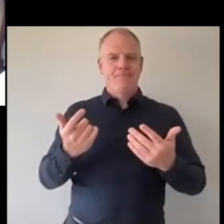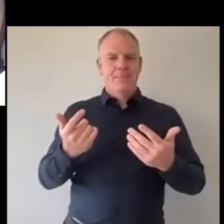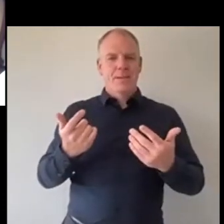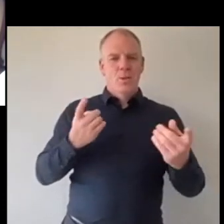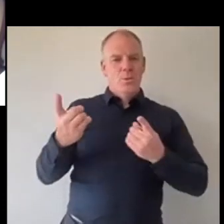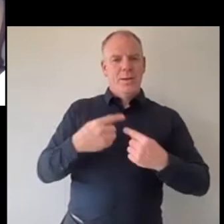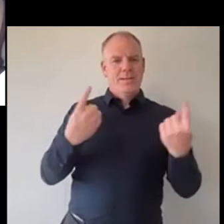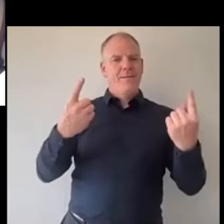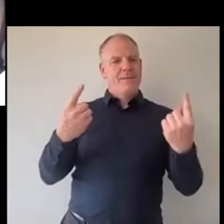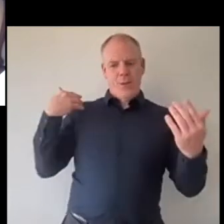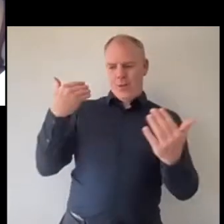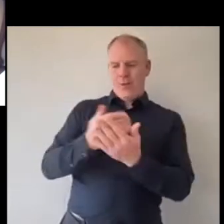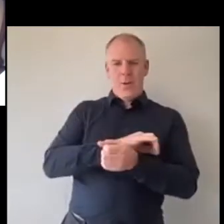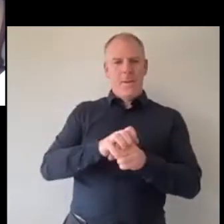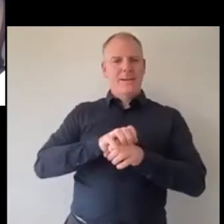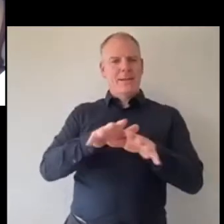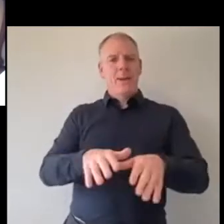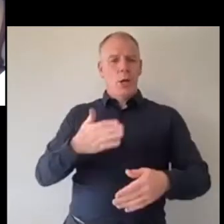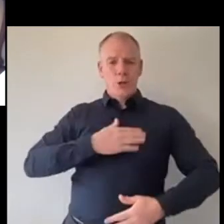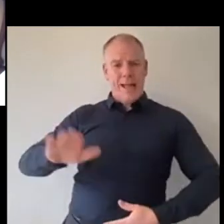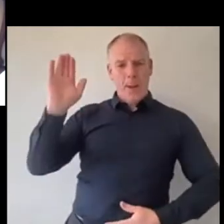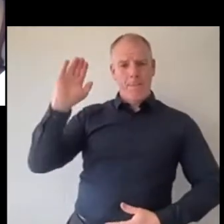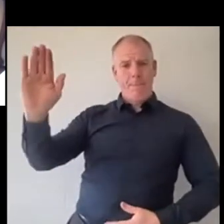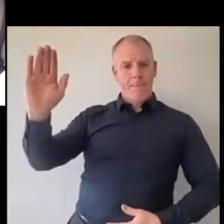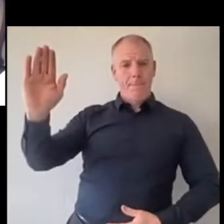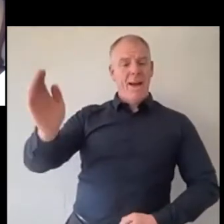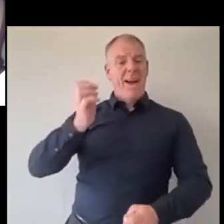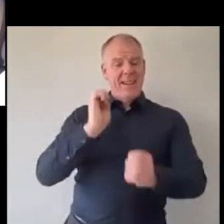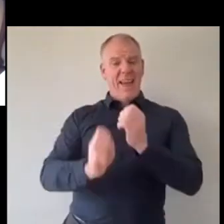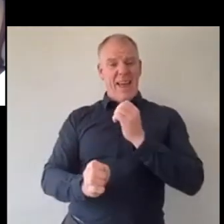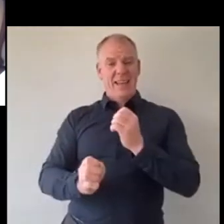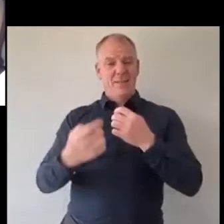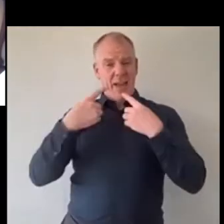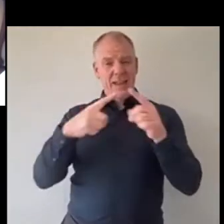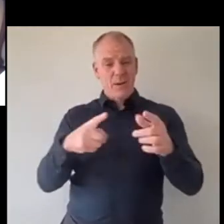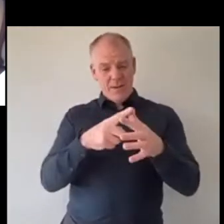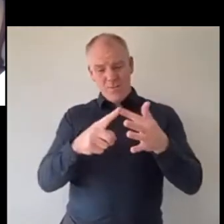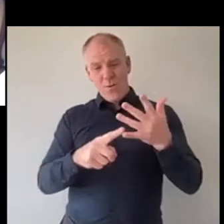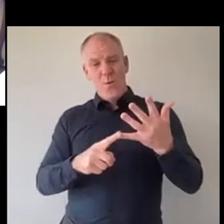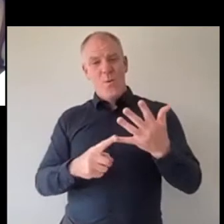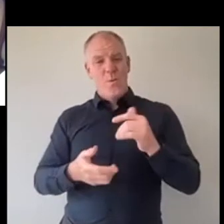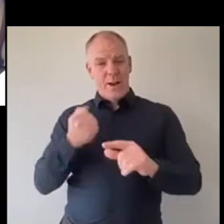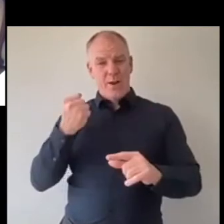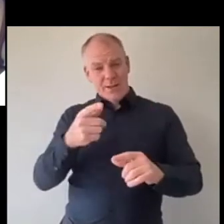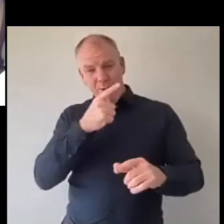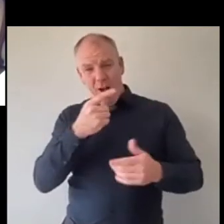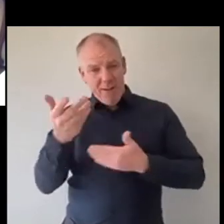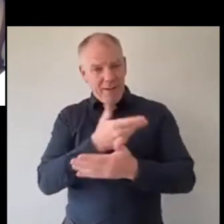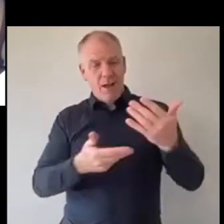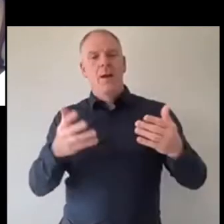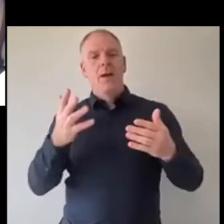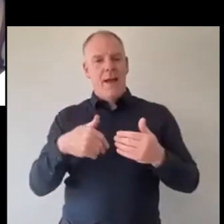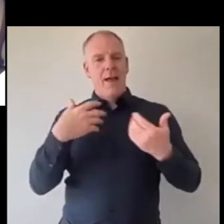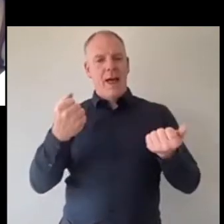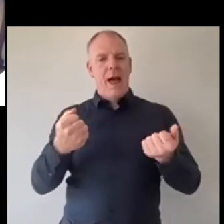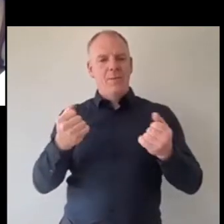things differently in the pandemic put your hand up and at the end of when we announce the winners after we talk to other winners we will come